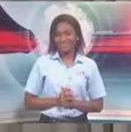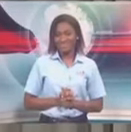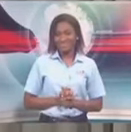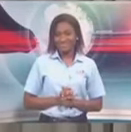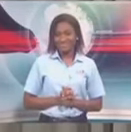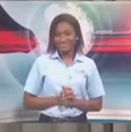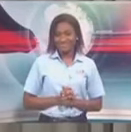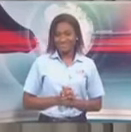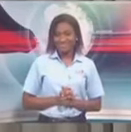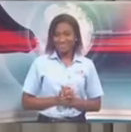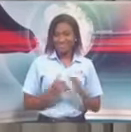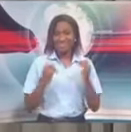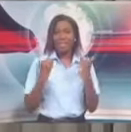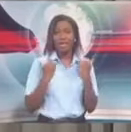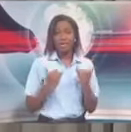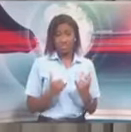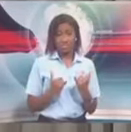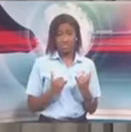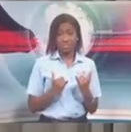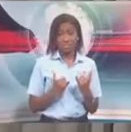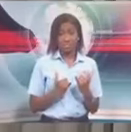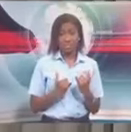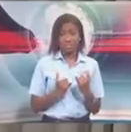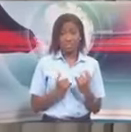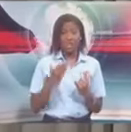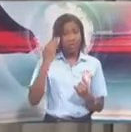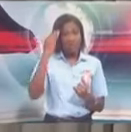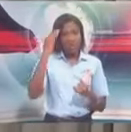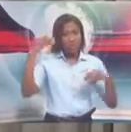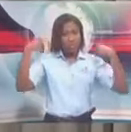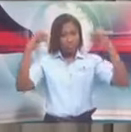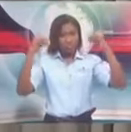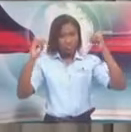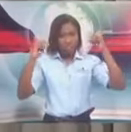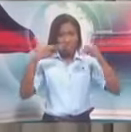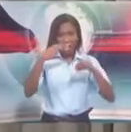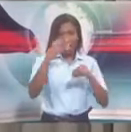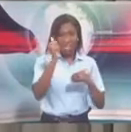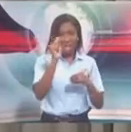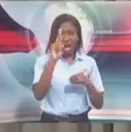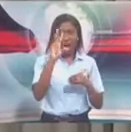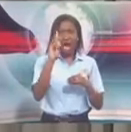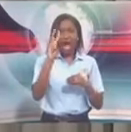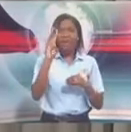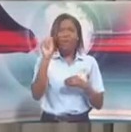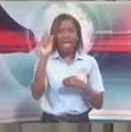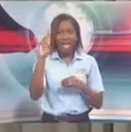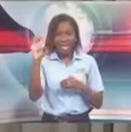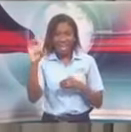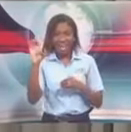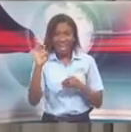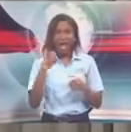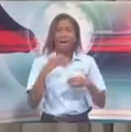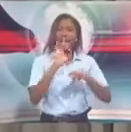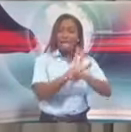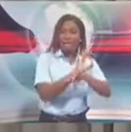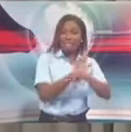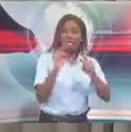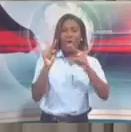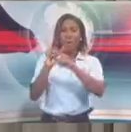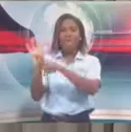To get to the specifics, hardwares, as you know, we've allowed to be open now every day from 8 a.m. to 4 p.m.